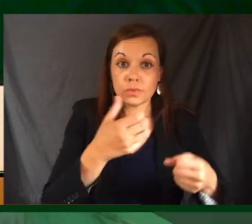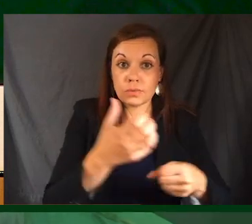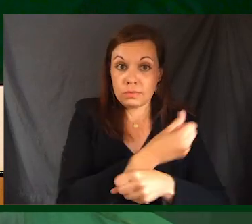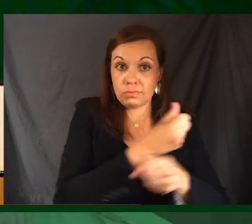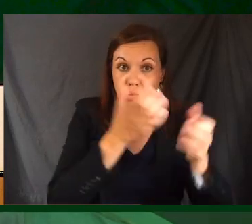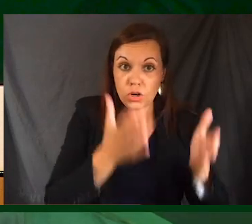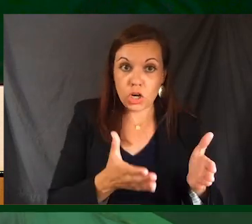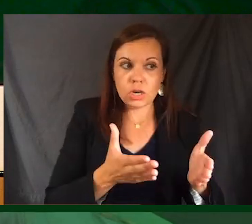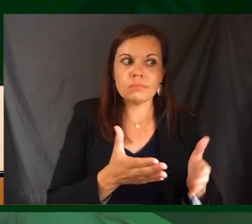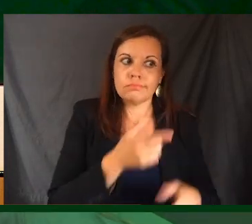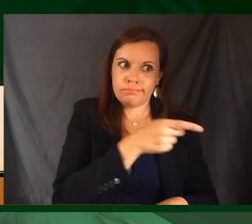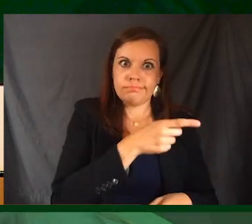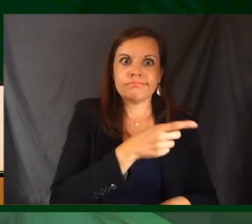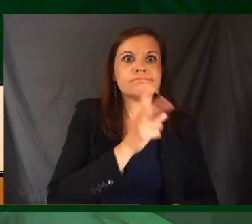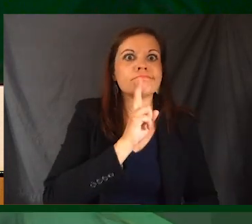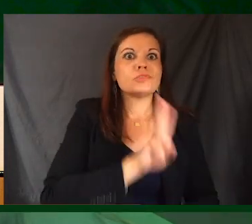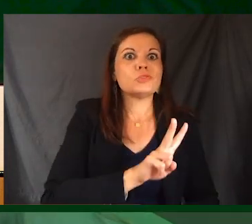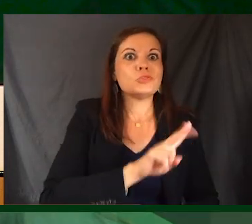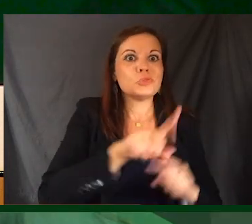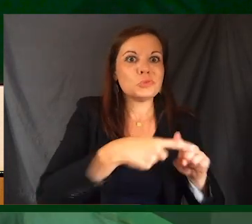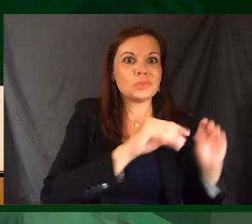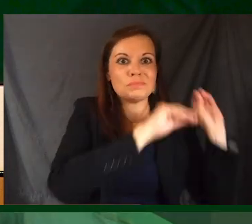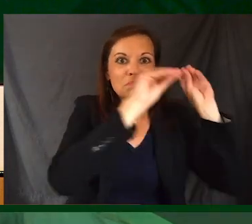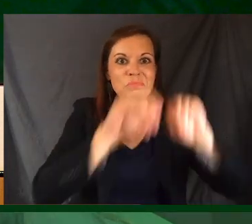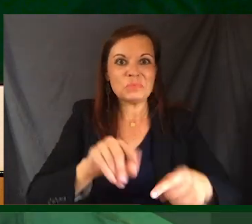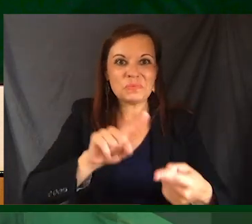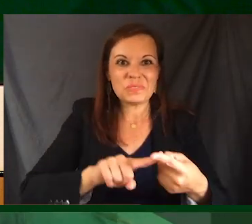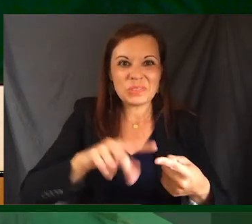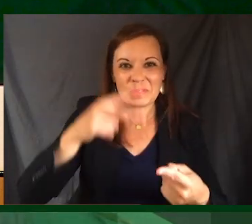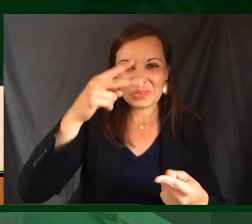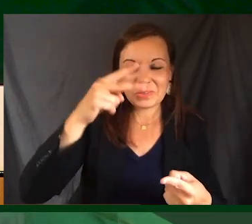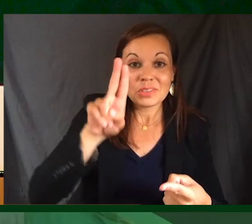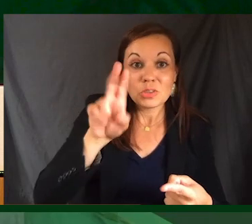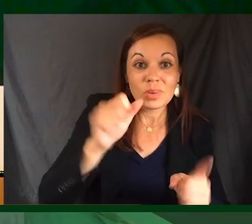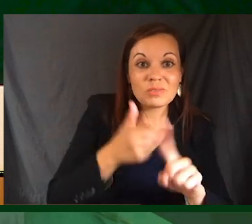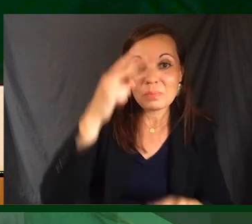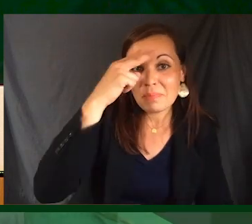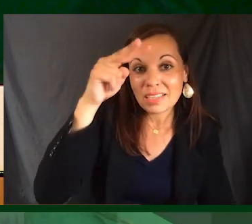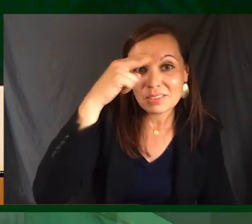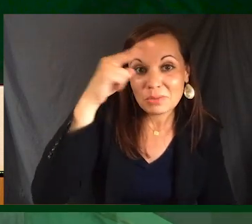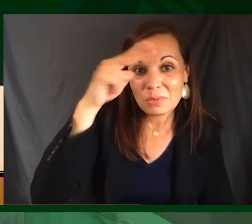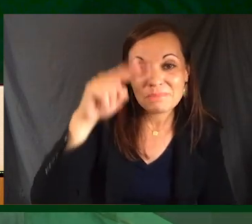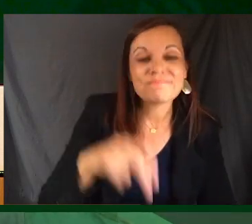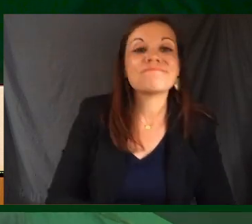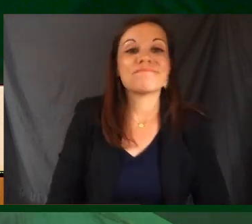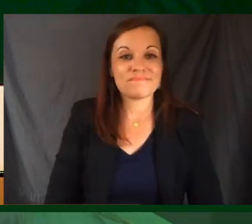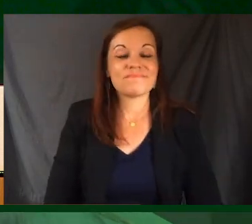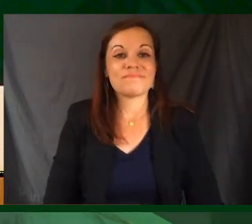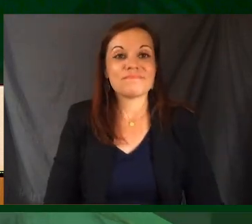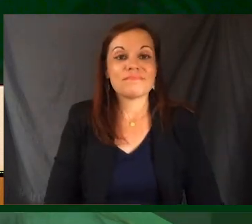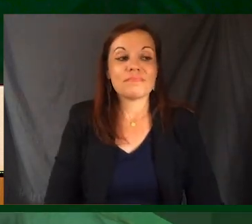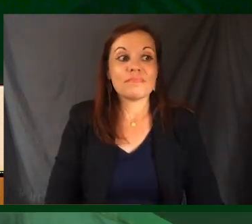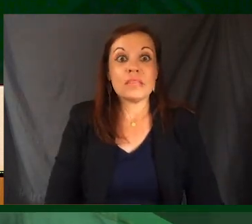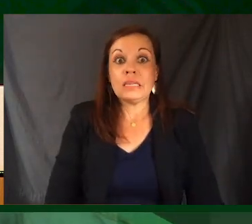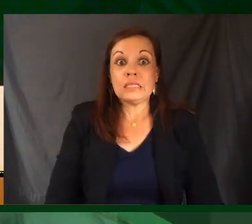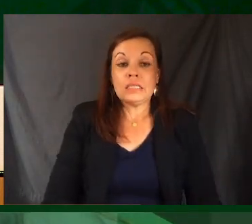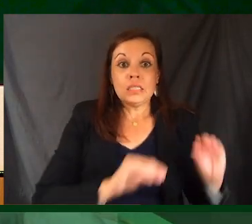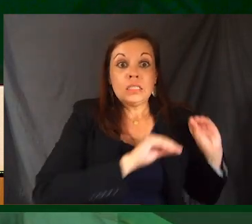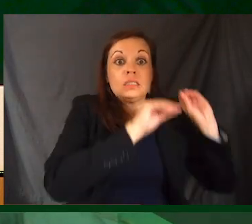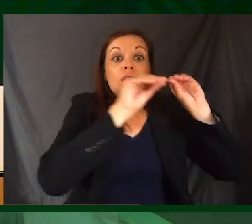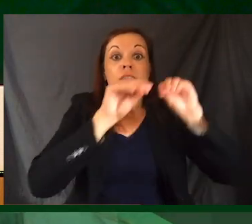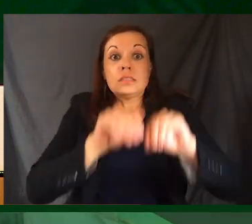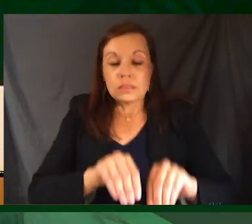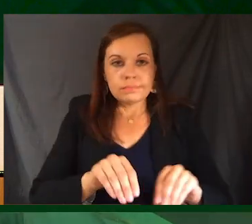two years old when his family immigrated to the United States from Mexico. The transition was not easy,